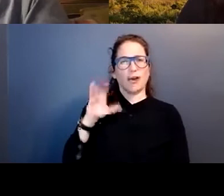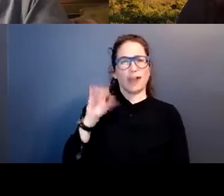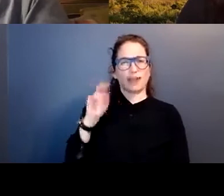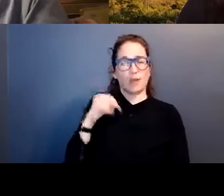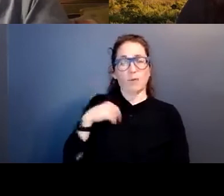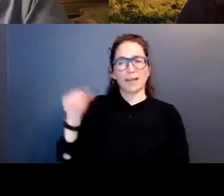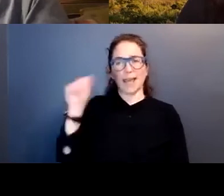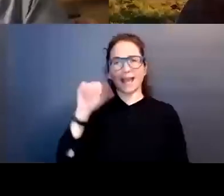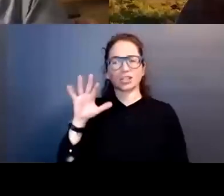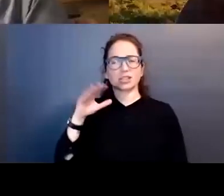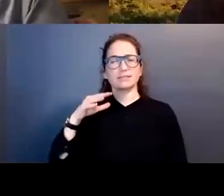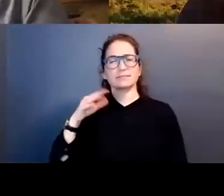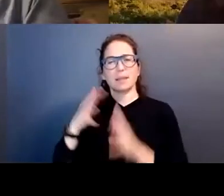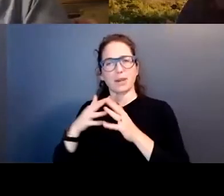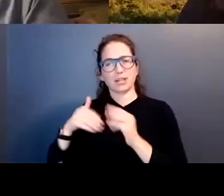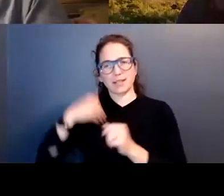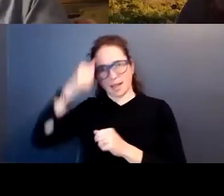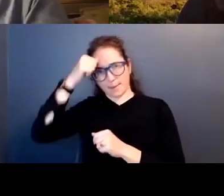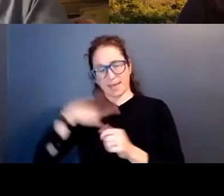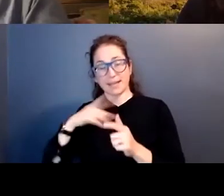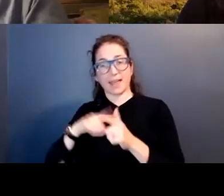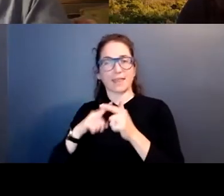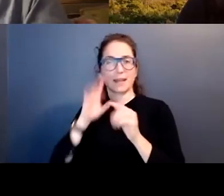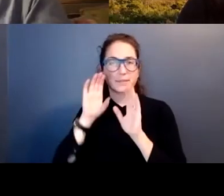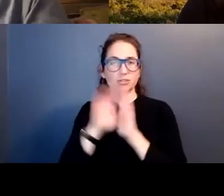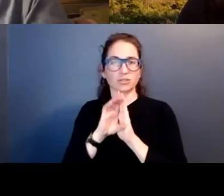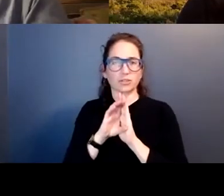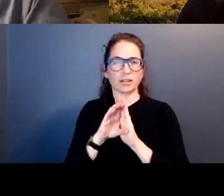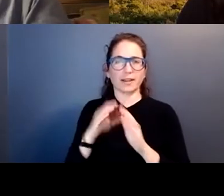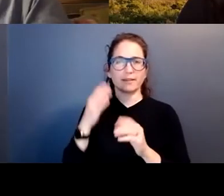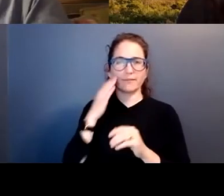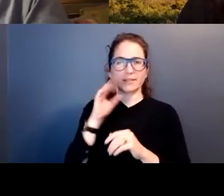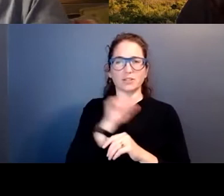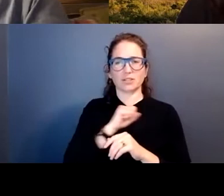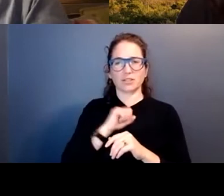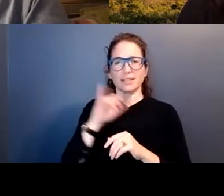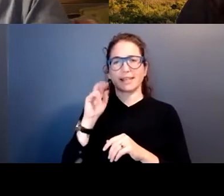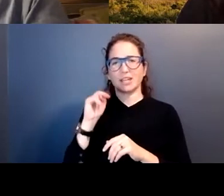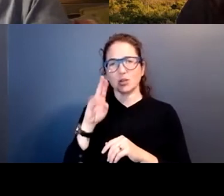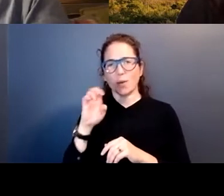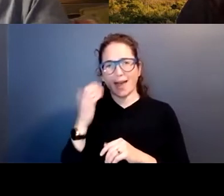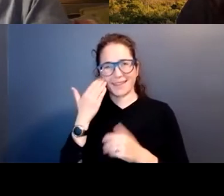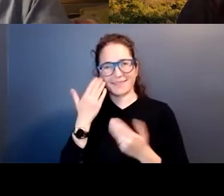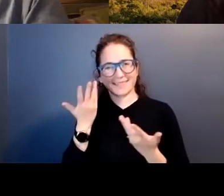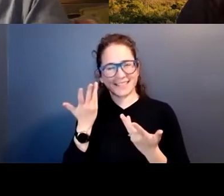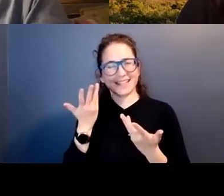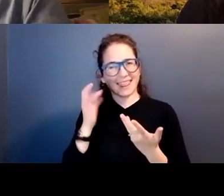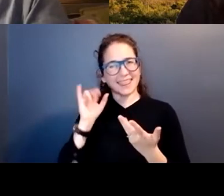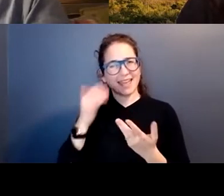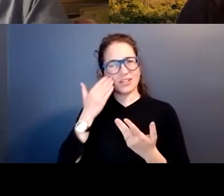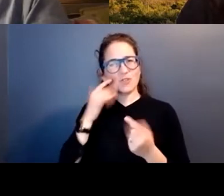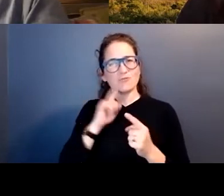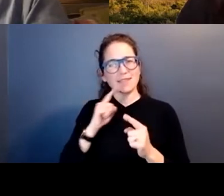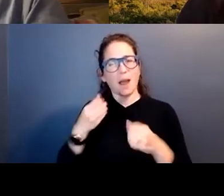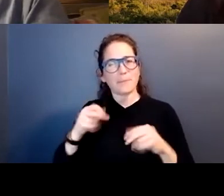Asian American young man, and then we had a picture of, um, Senator Inouye, right? So, so it was an opportunity